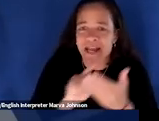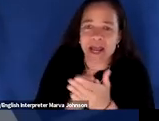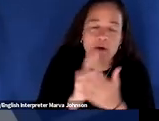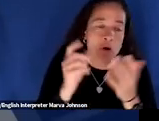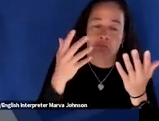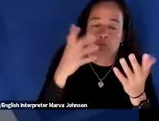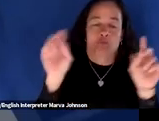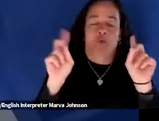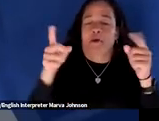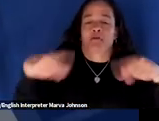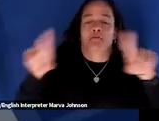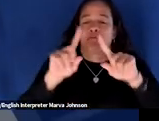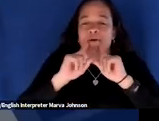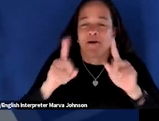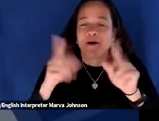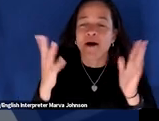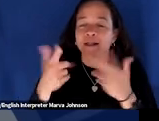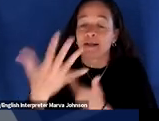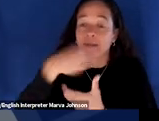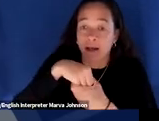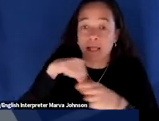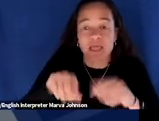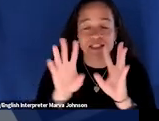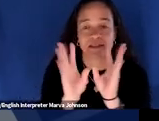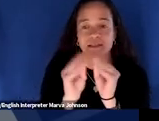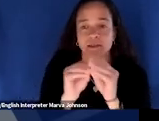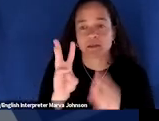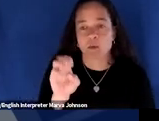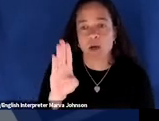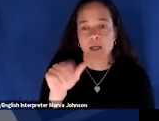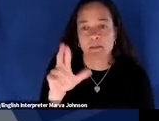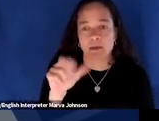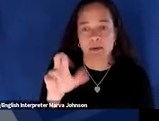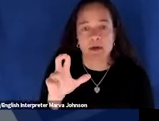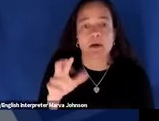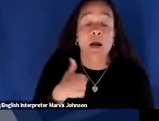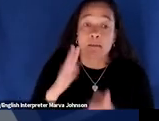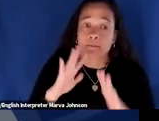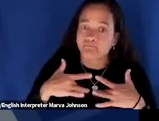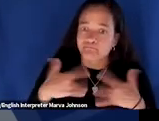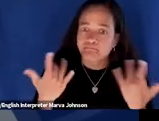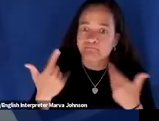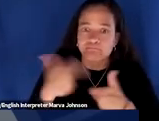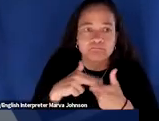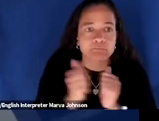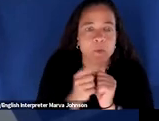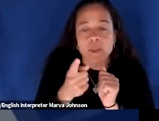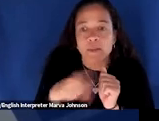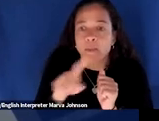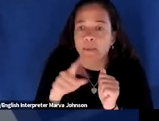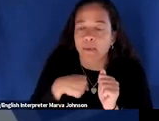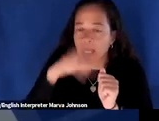to take part in this webinar um i'm really happy to be here with all of you and uh hope over the next um